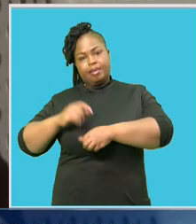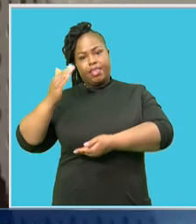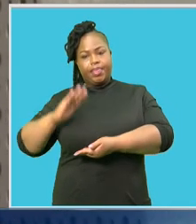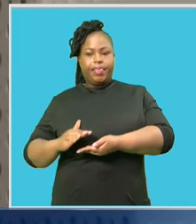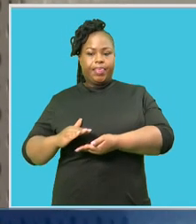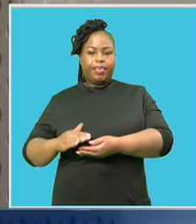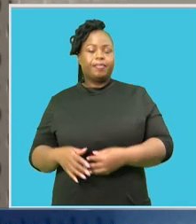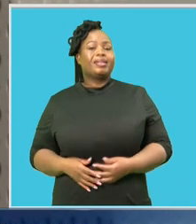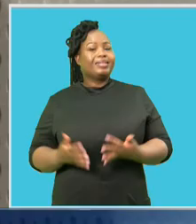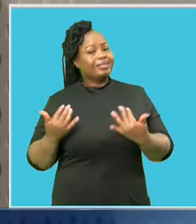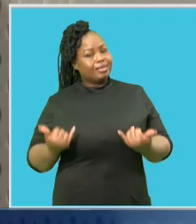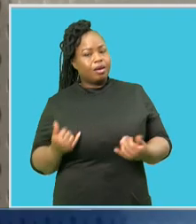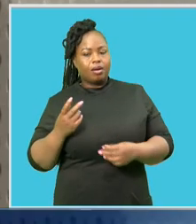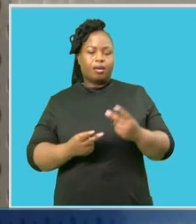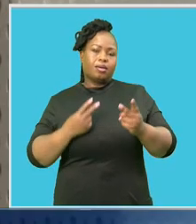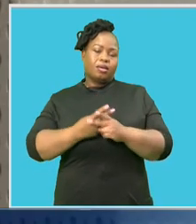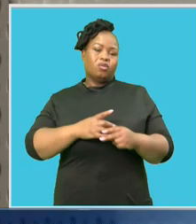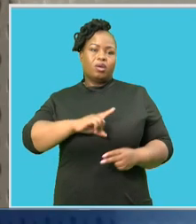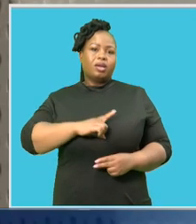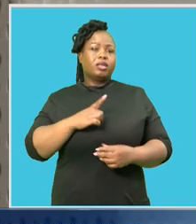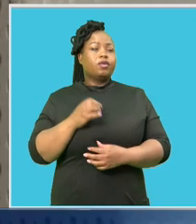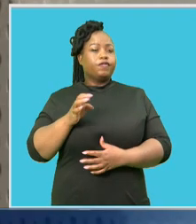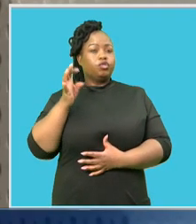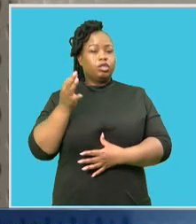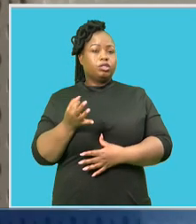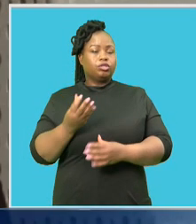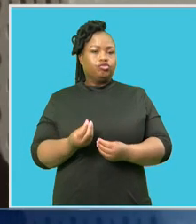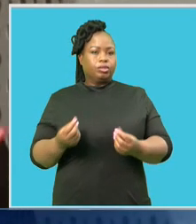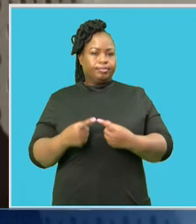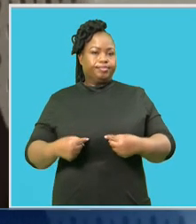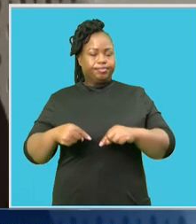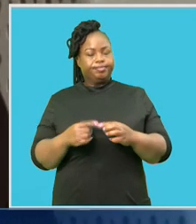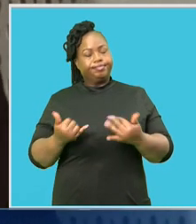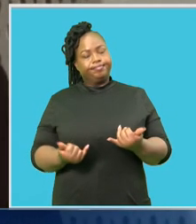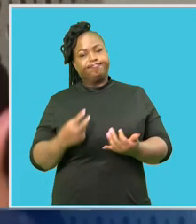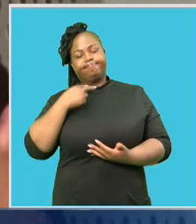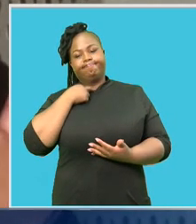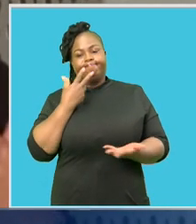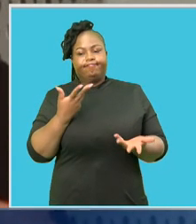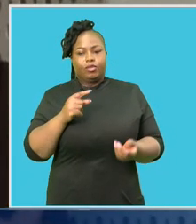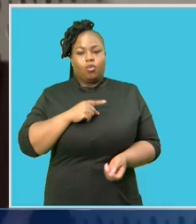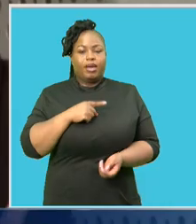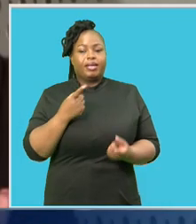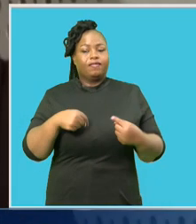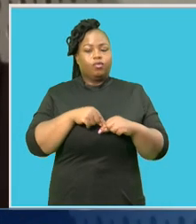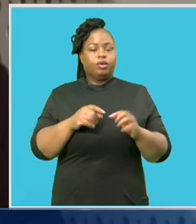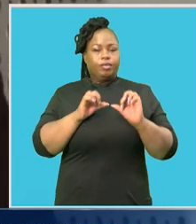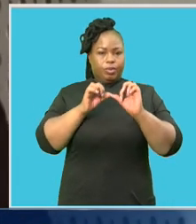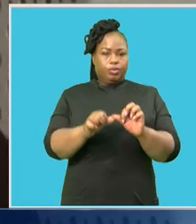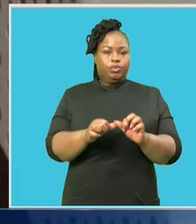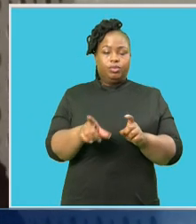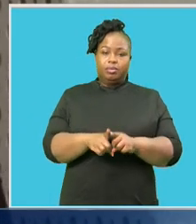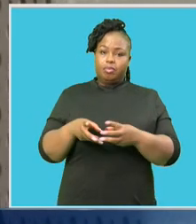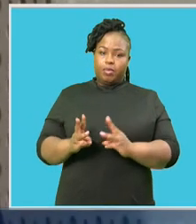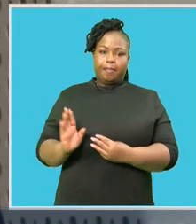In essence, the very fabric of our children's future Is now under threat if we continue in this